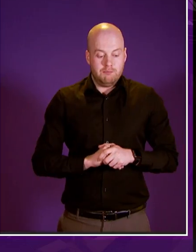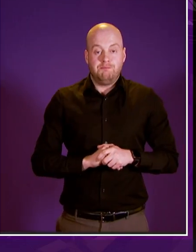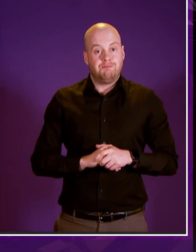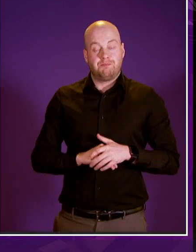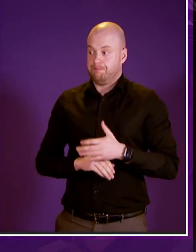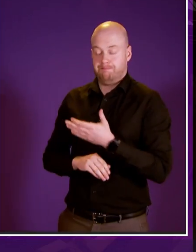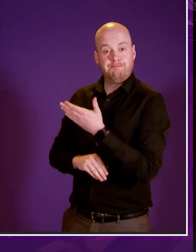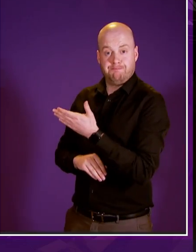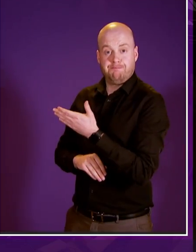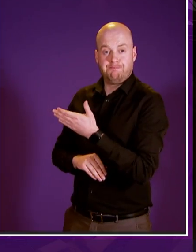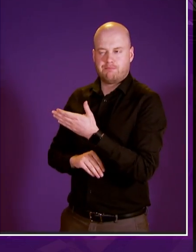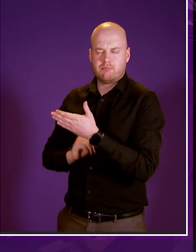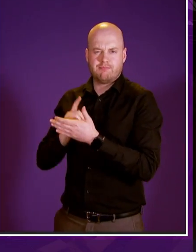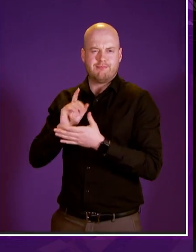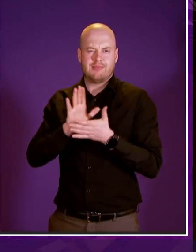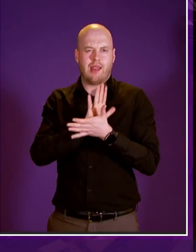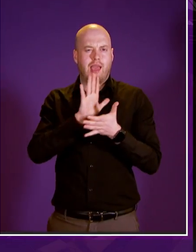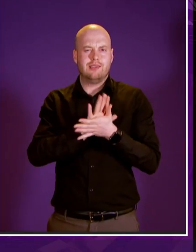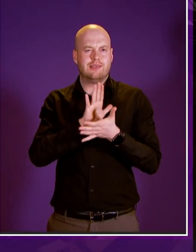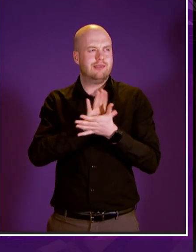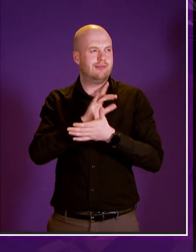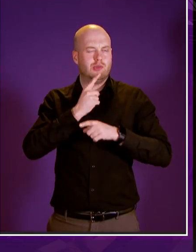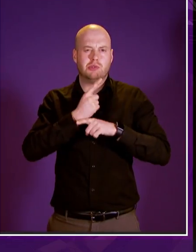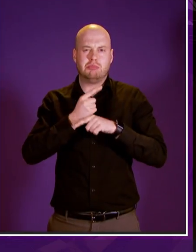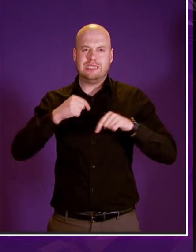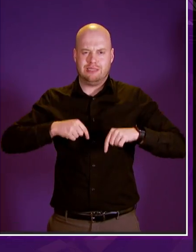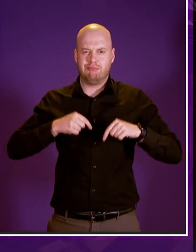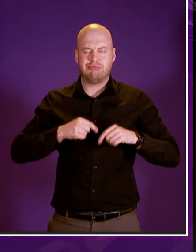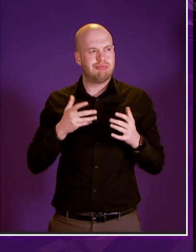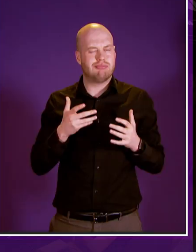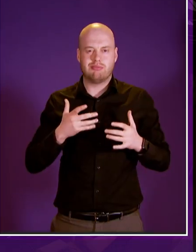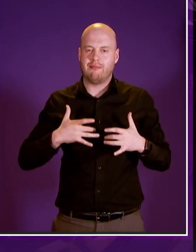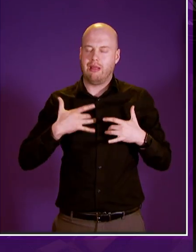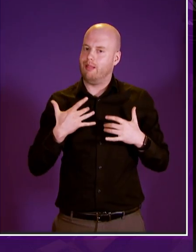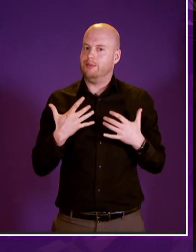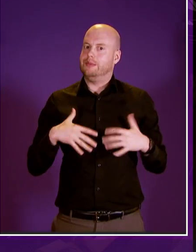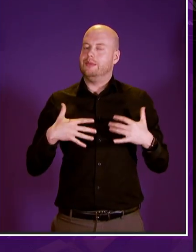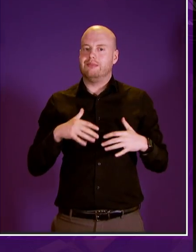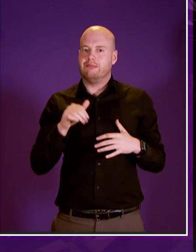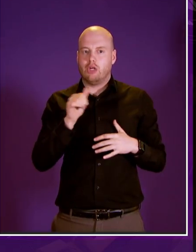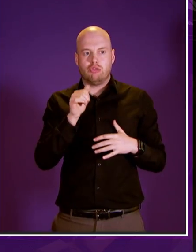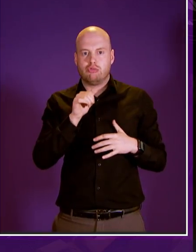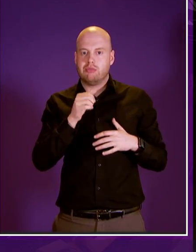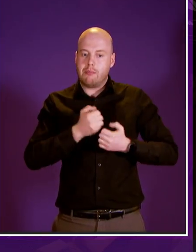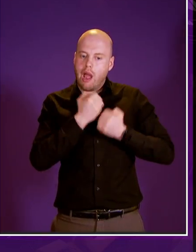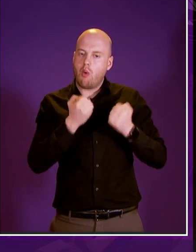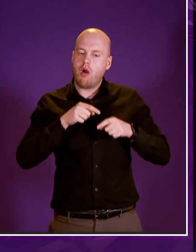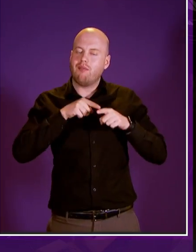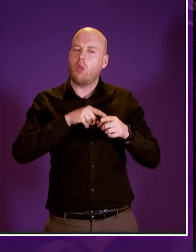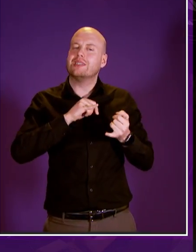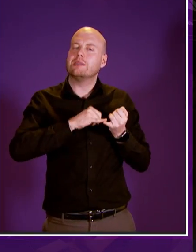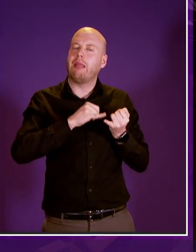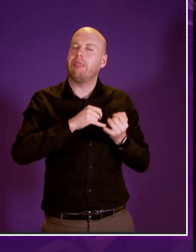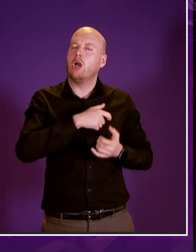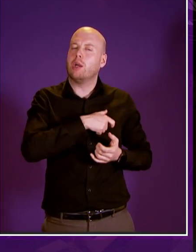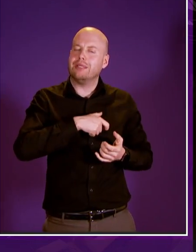it brings into statute the most significant transfers of of powers following the smith commission and since devolution